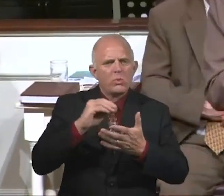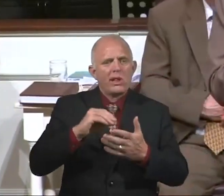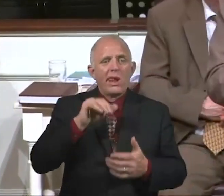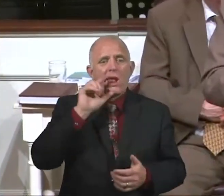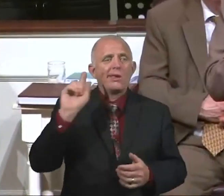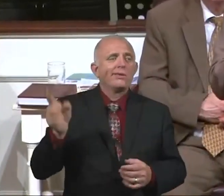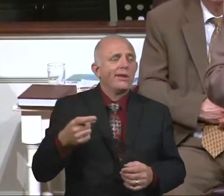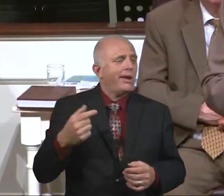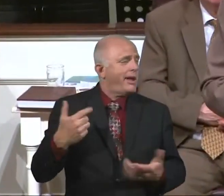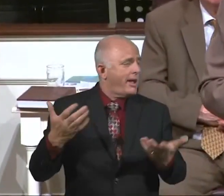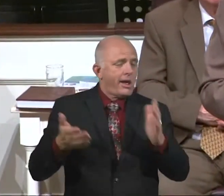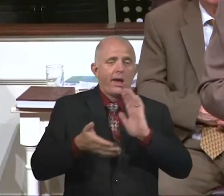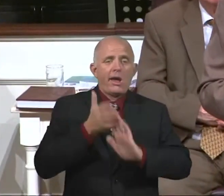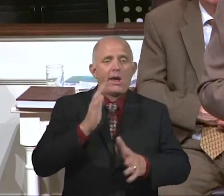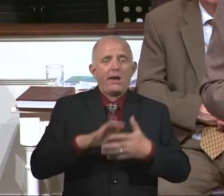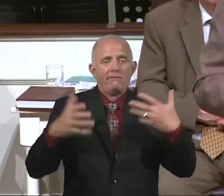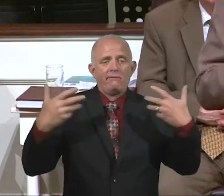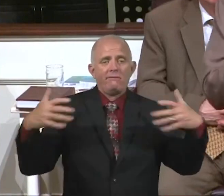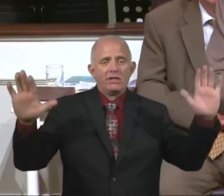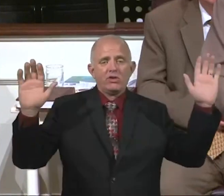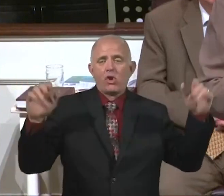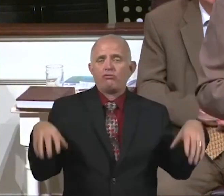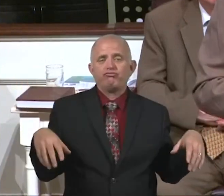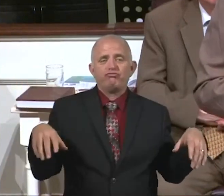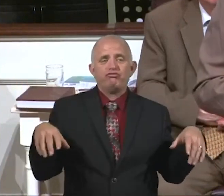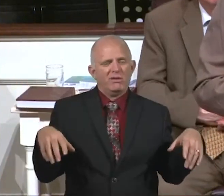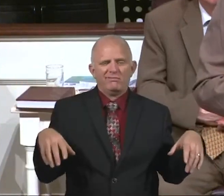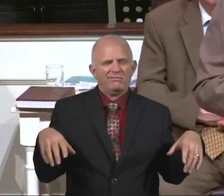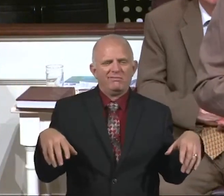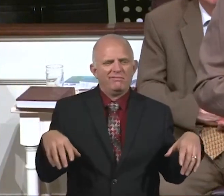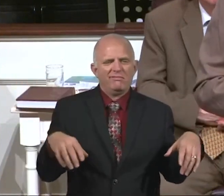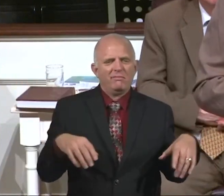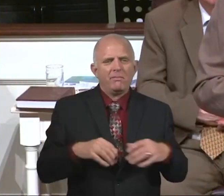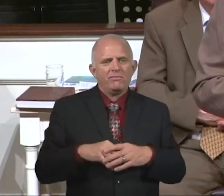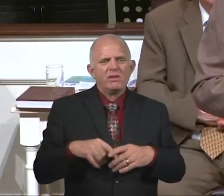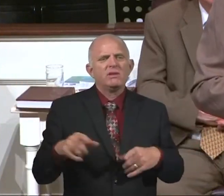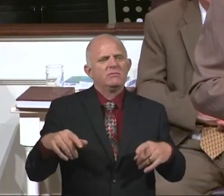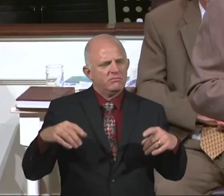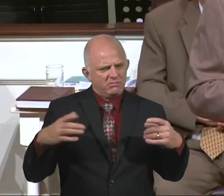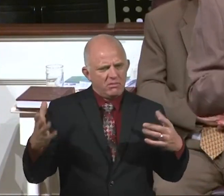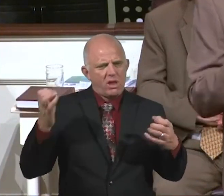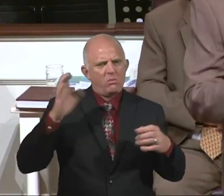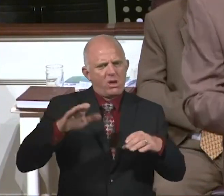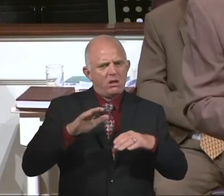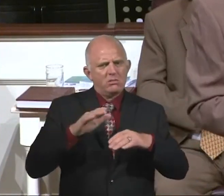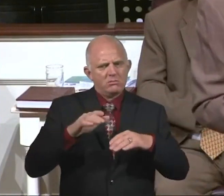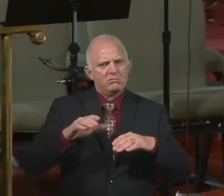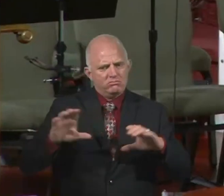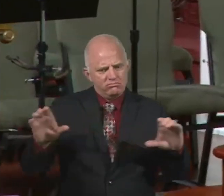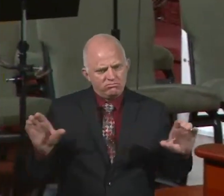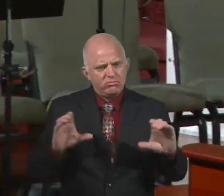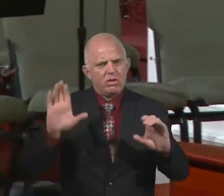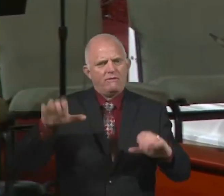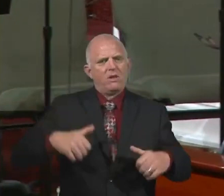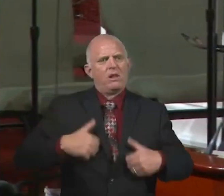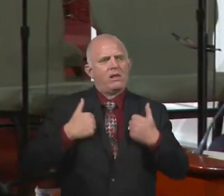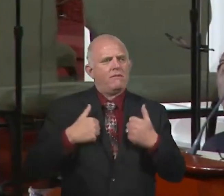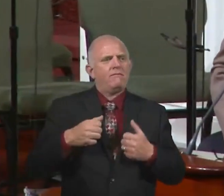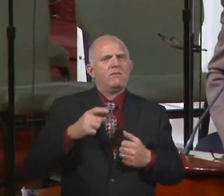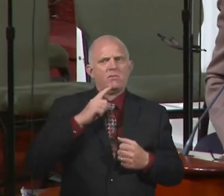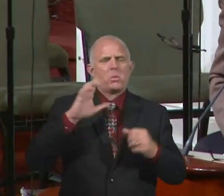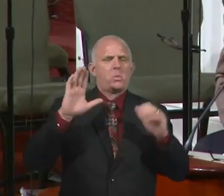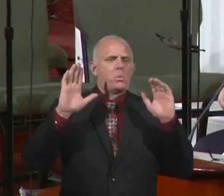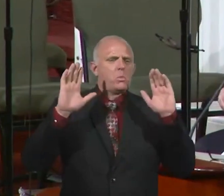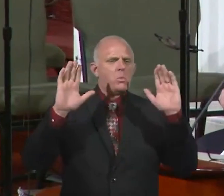it's over. He's continuing to go. And God had a call for his life. And I think that's great. But he was learning. But as